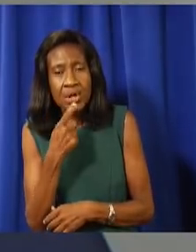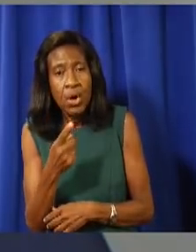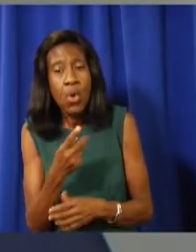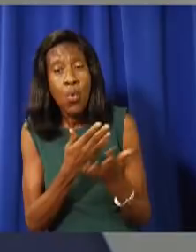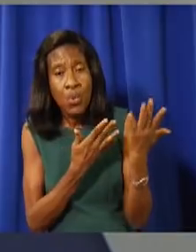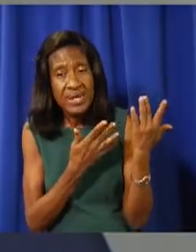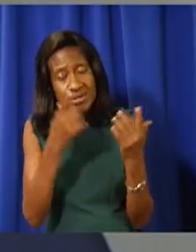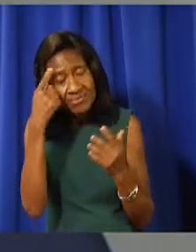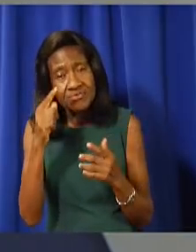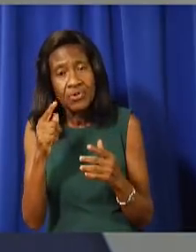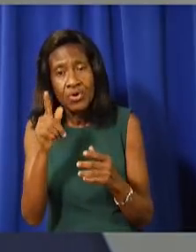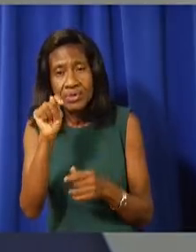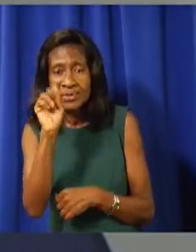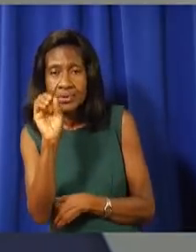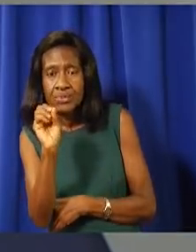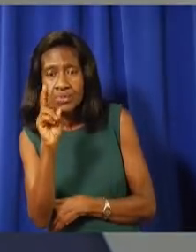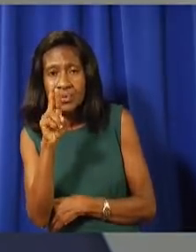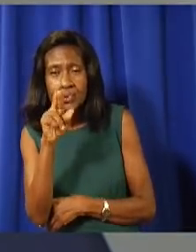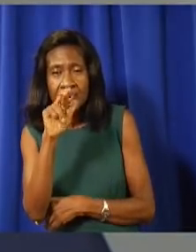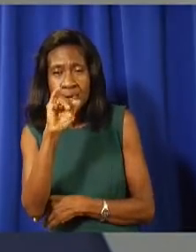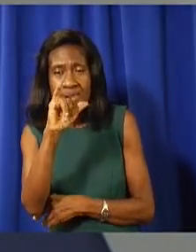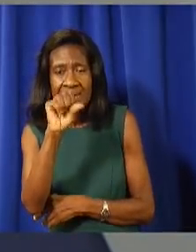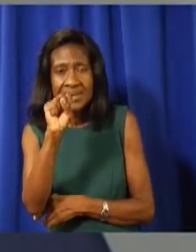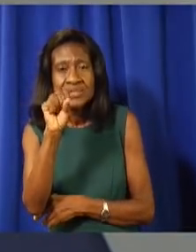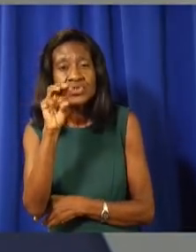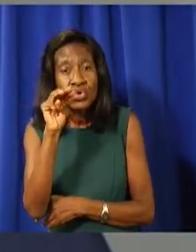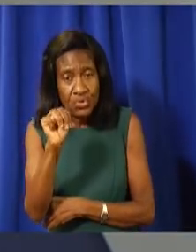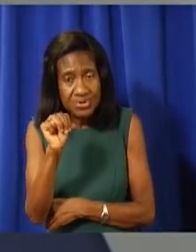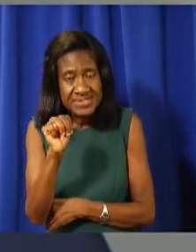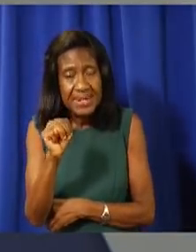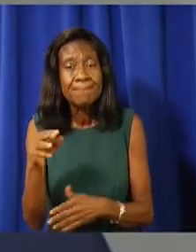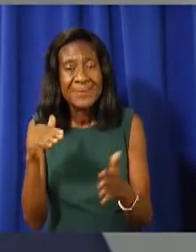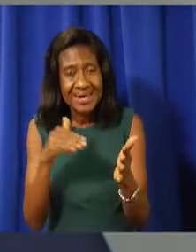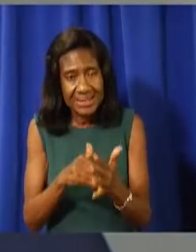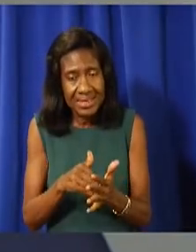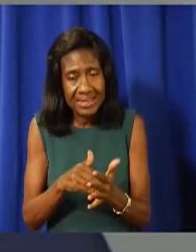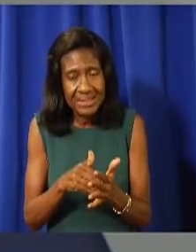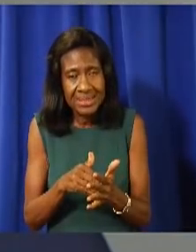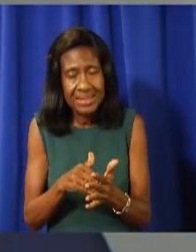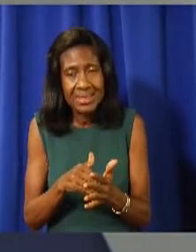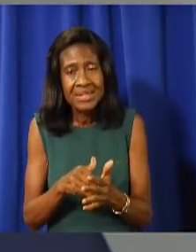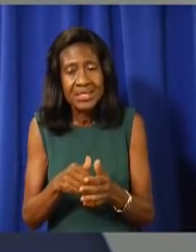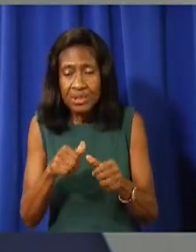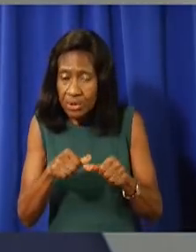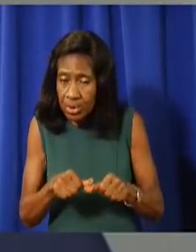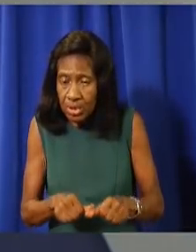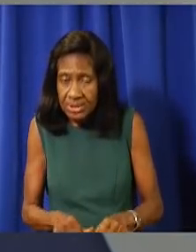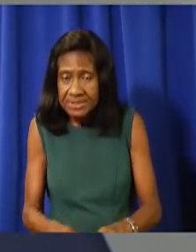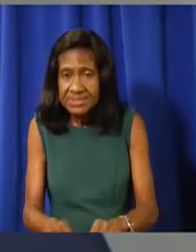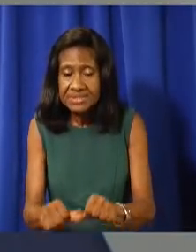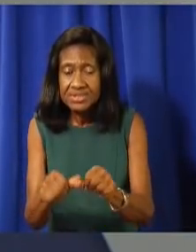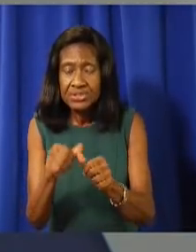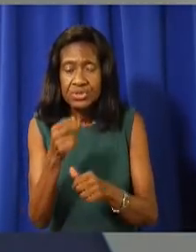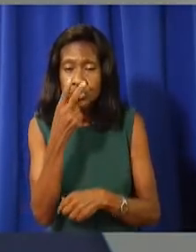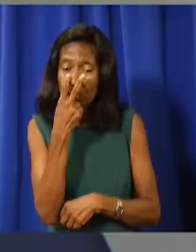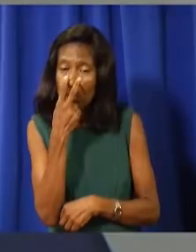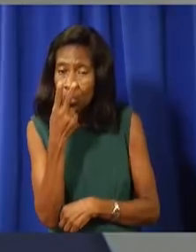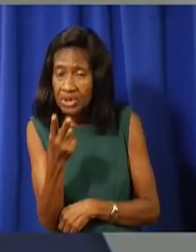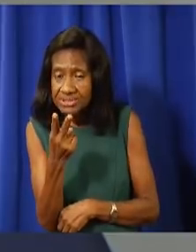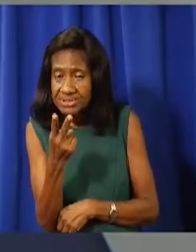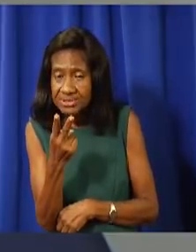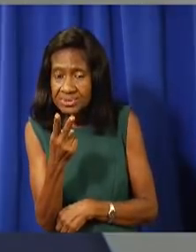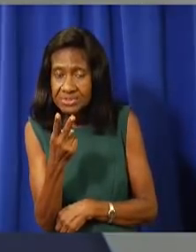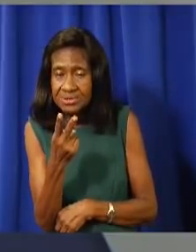most balanced and practical way possible, we are also continually evaluating the experiences of other